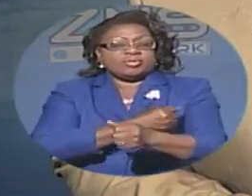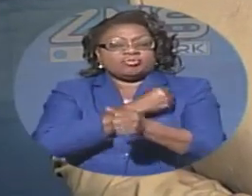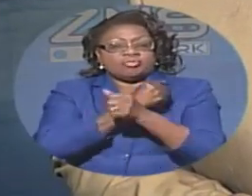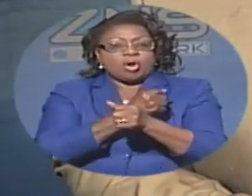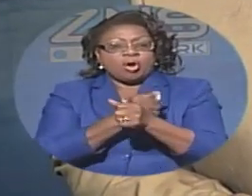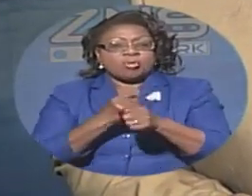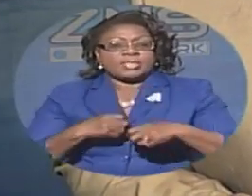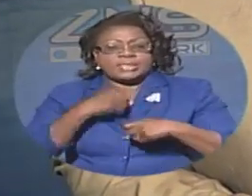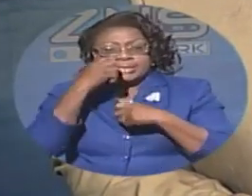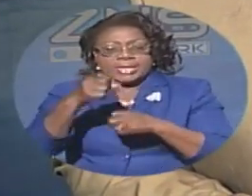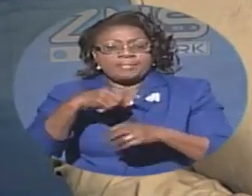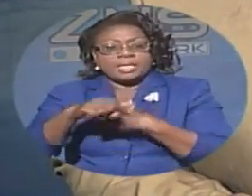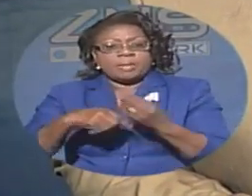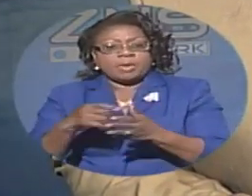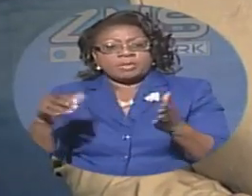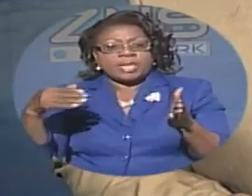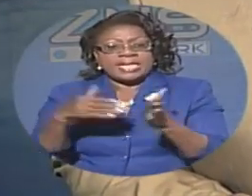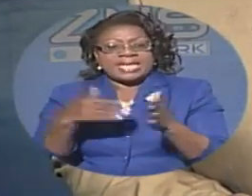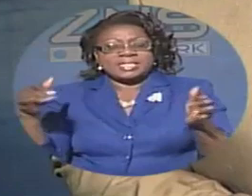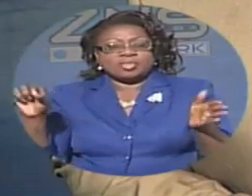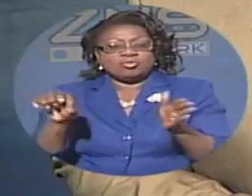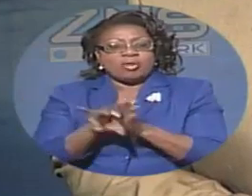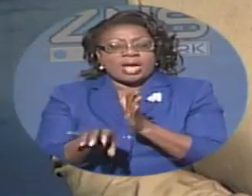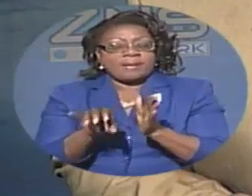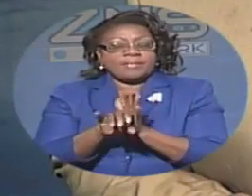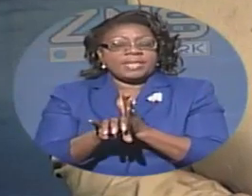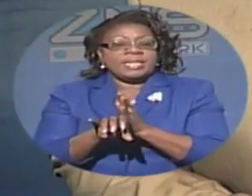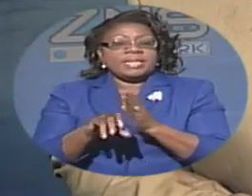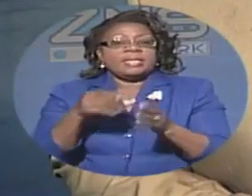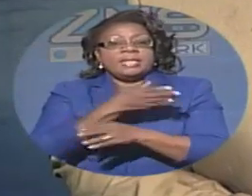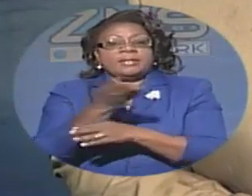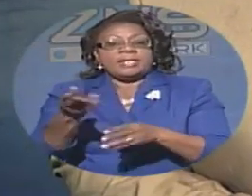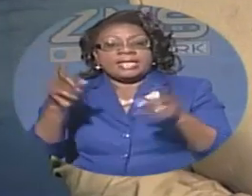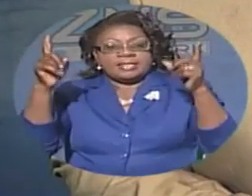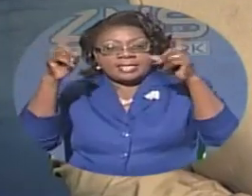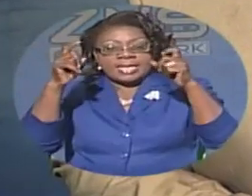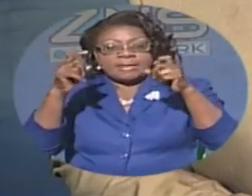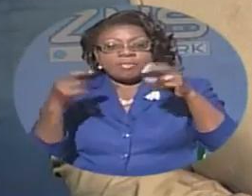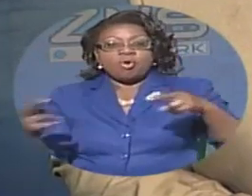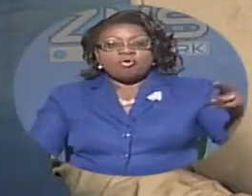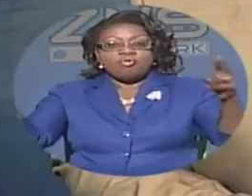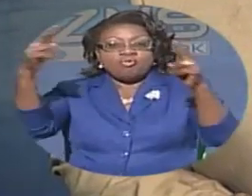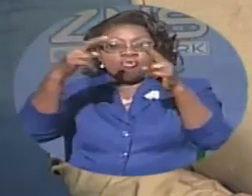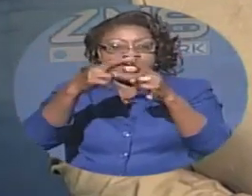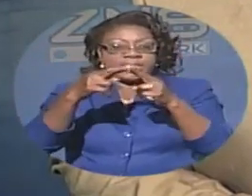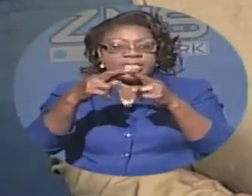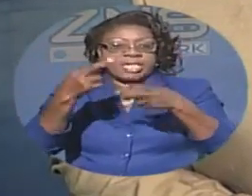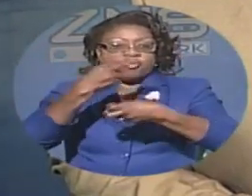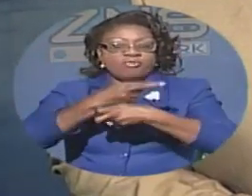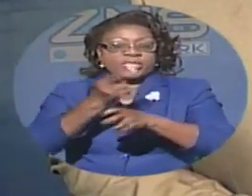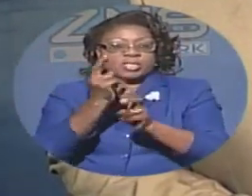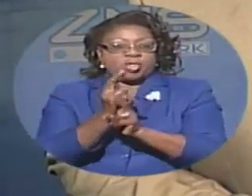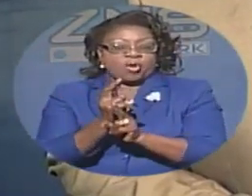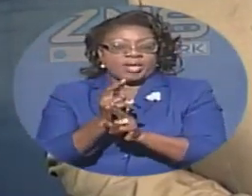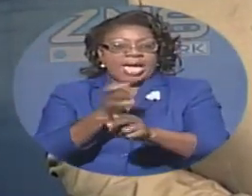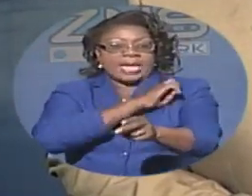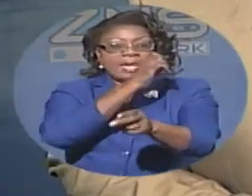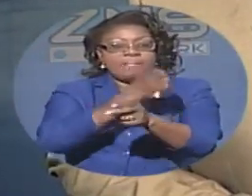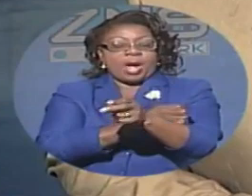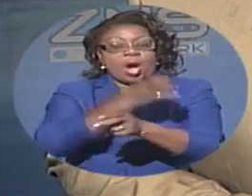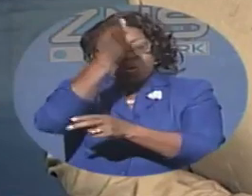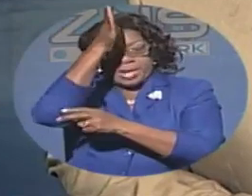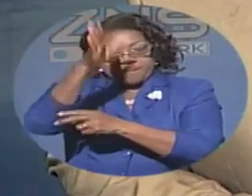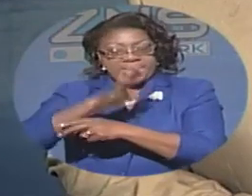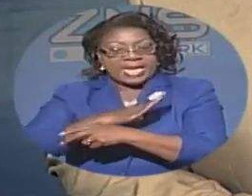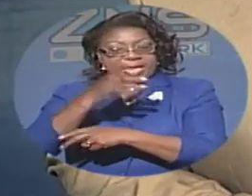organizations and church denominations their theme reaching restoring and empowering men for positive action our giovanni